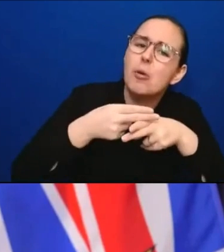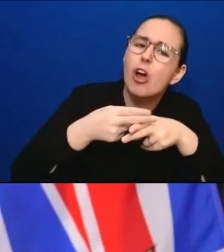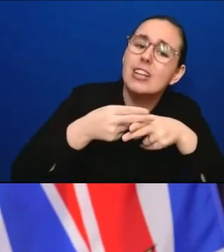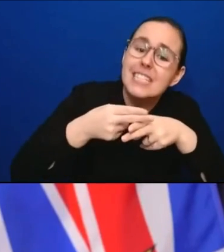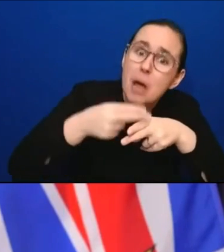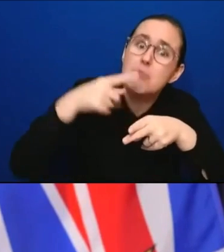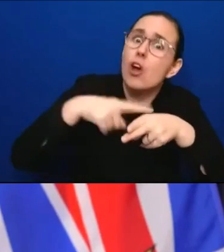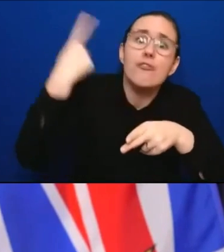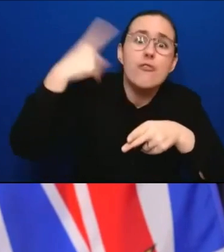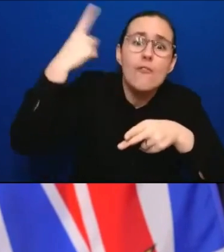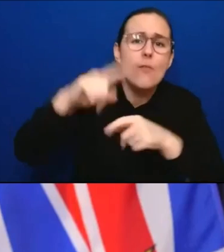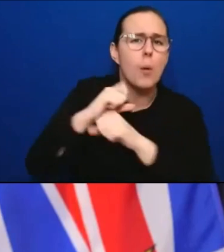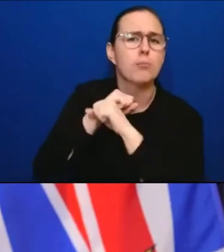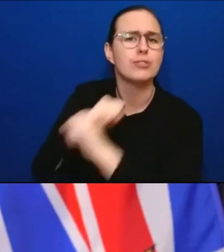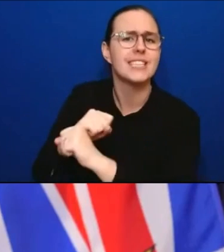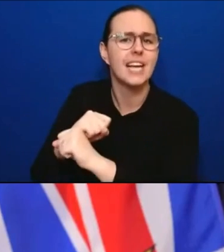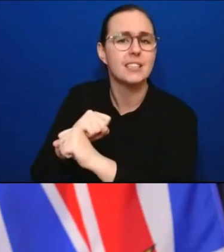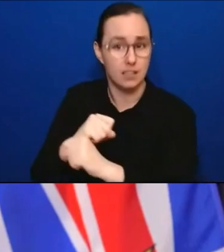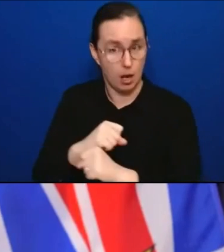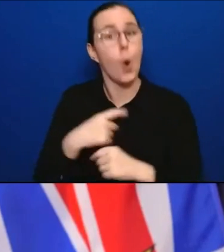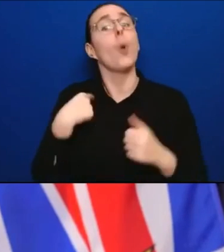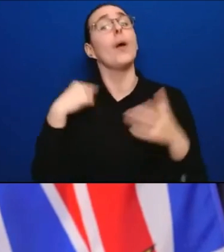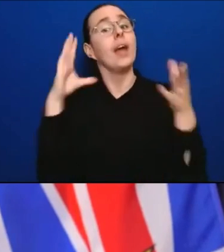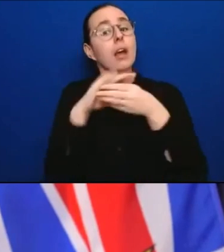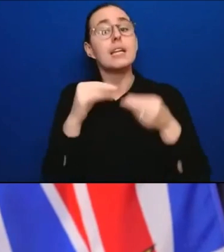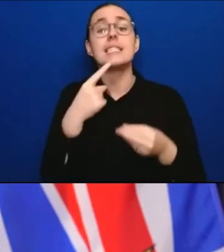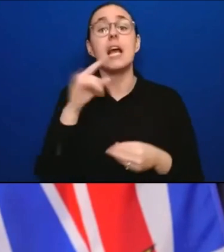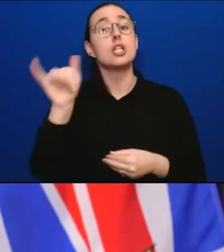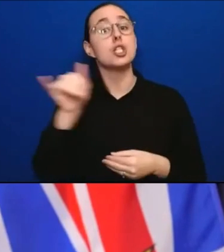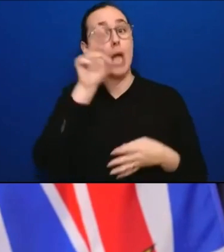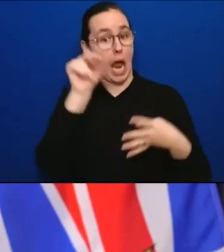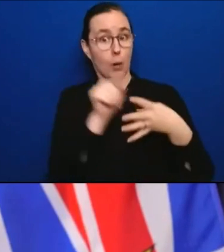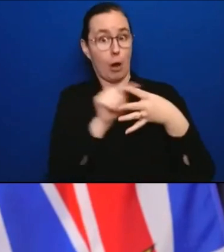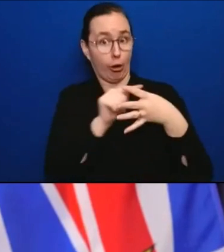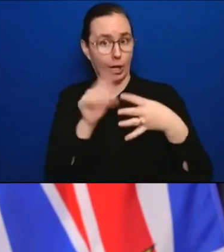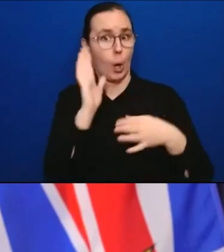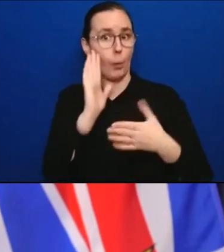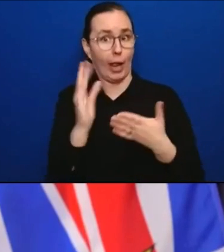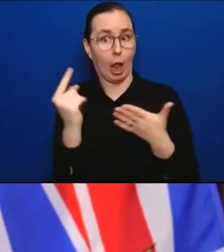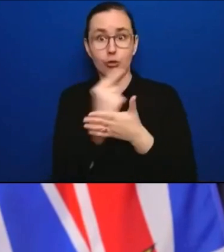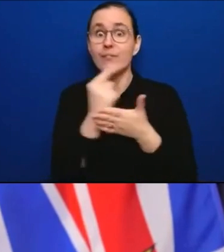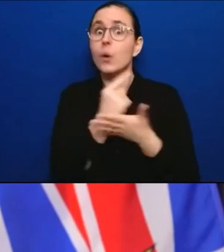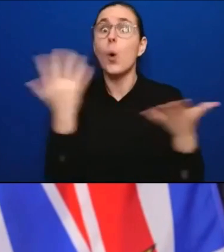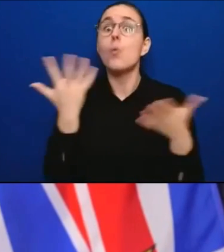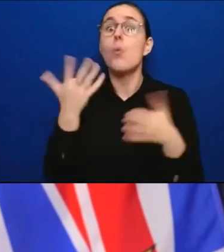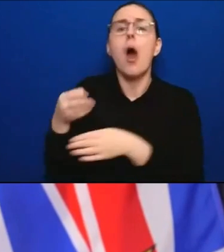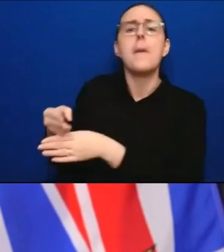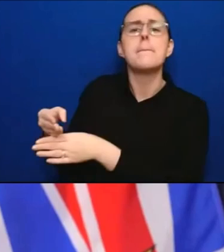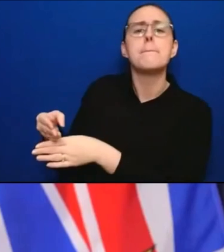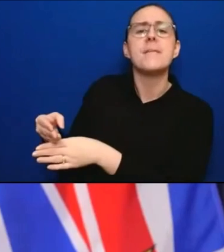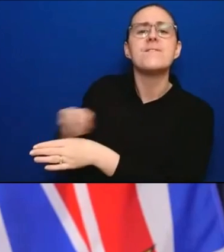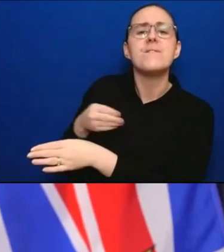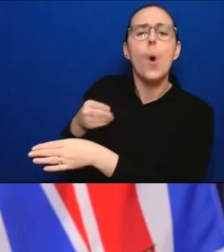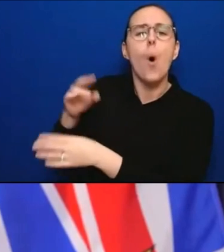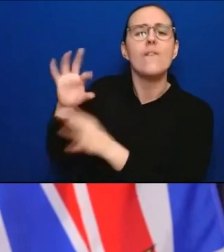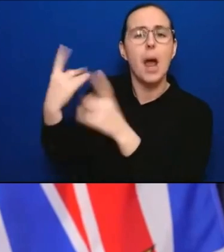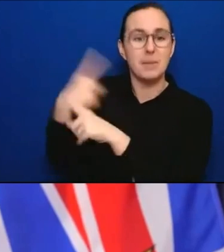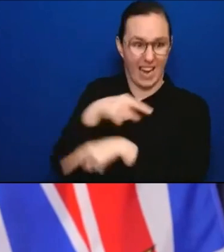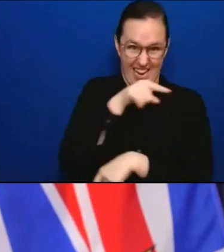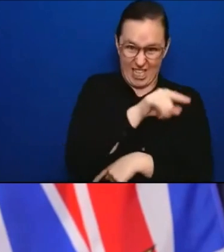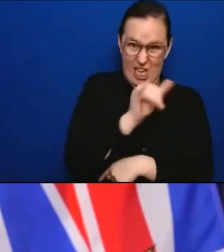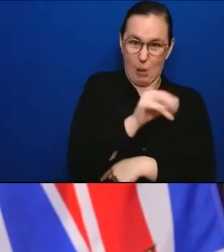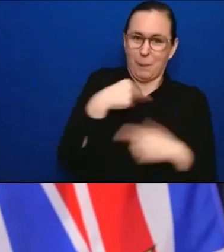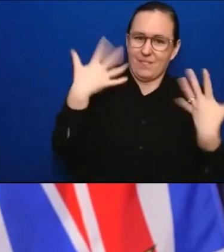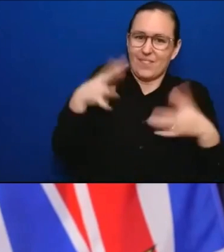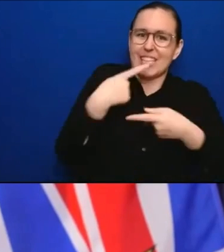revisit the question just prior to the family day long weekend, and that's exactly what we've done. we have been driven from the beginning on